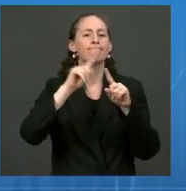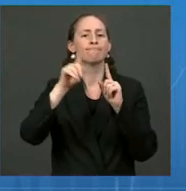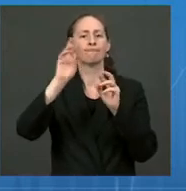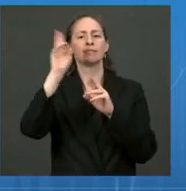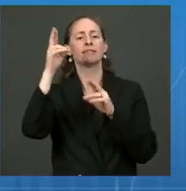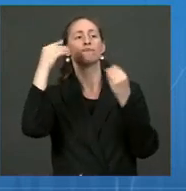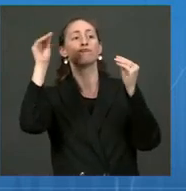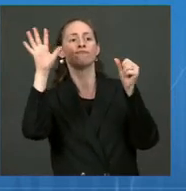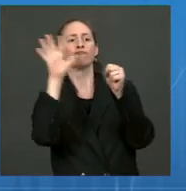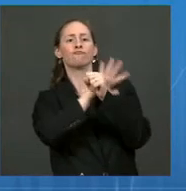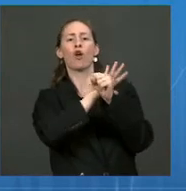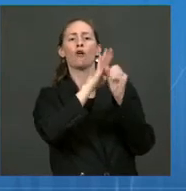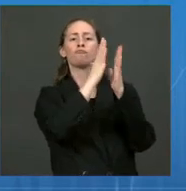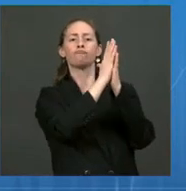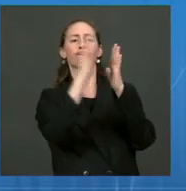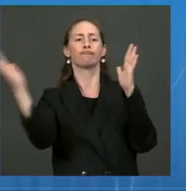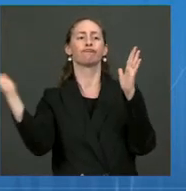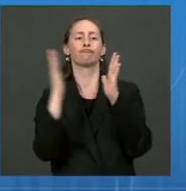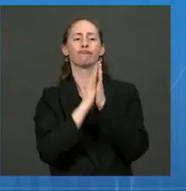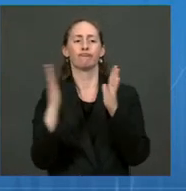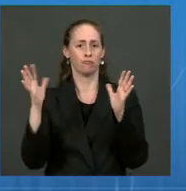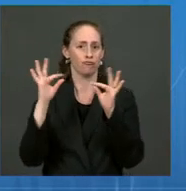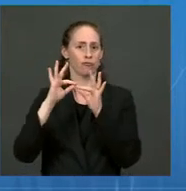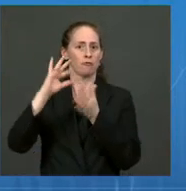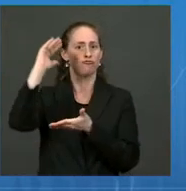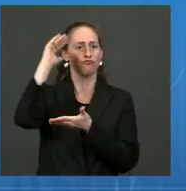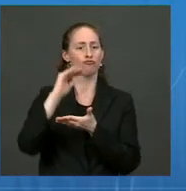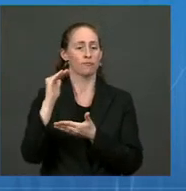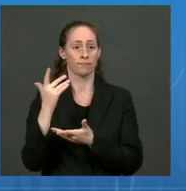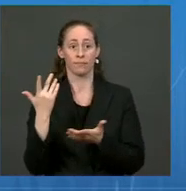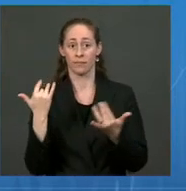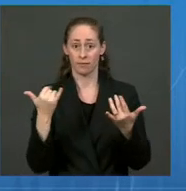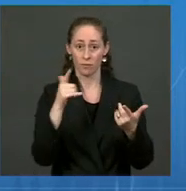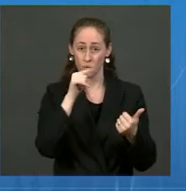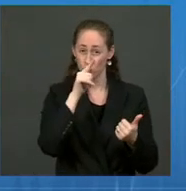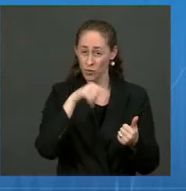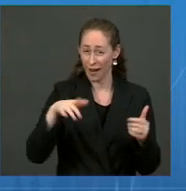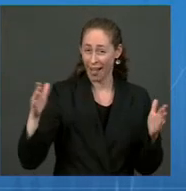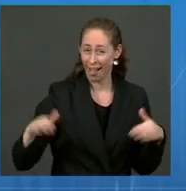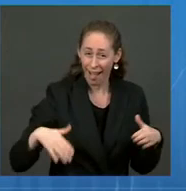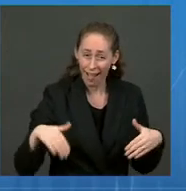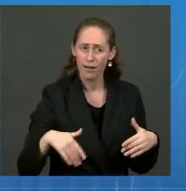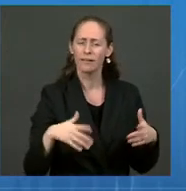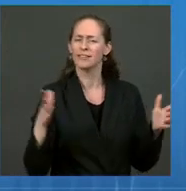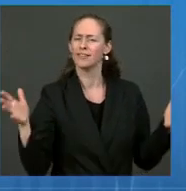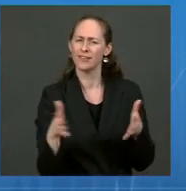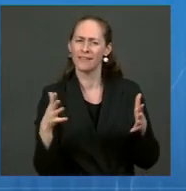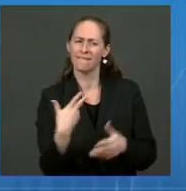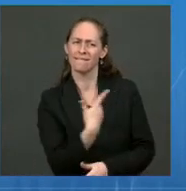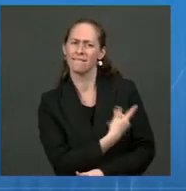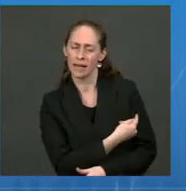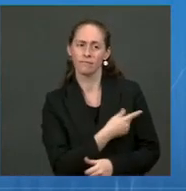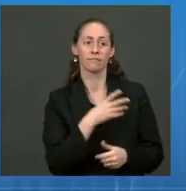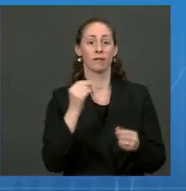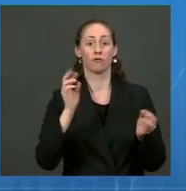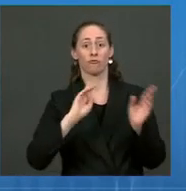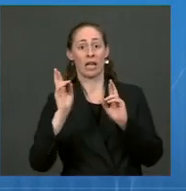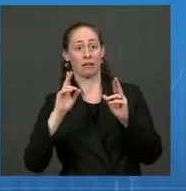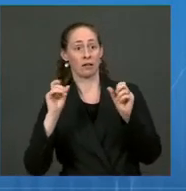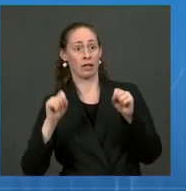So, from vaccinating more unvaccinated Americans, to getting booster shots to tens of millions,